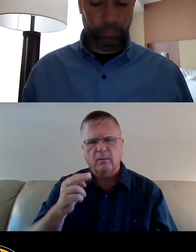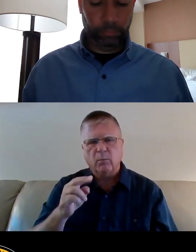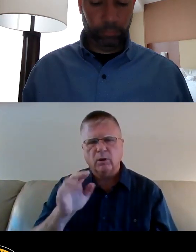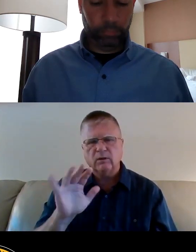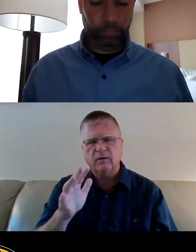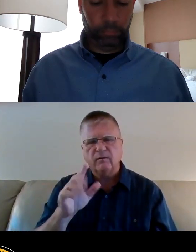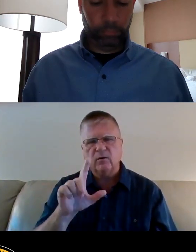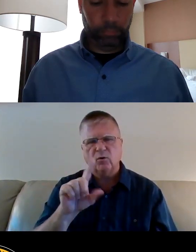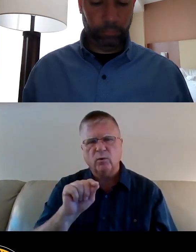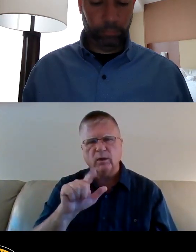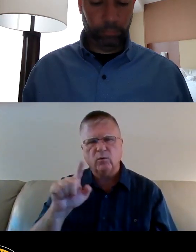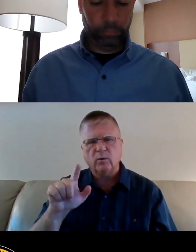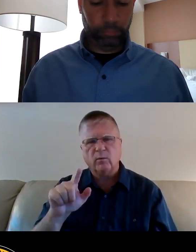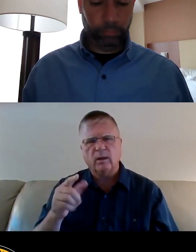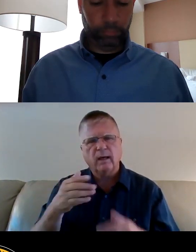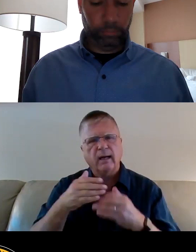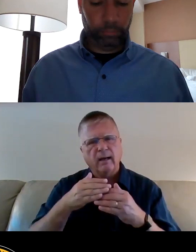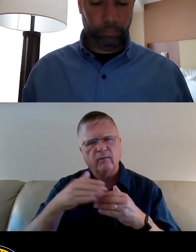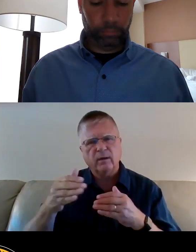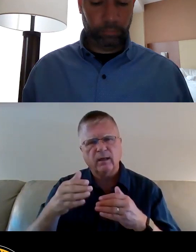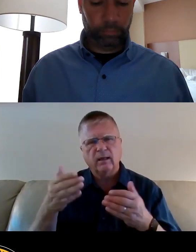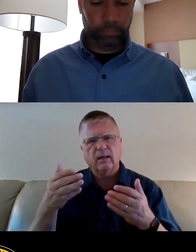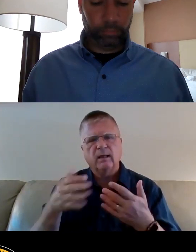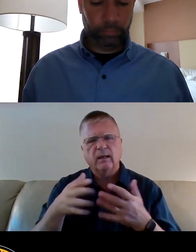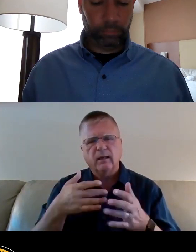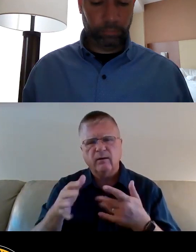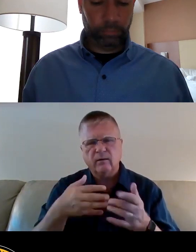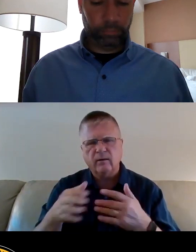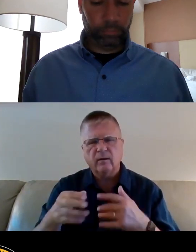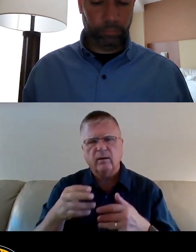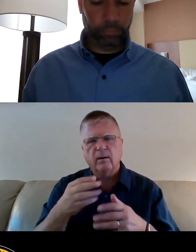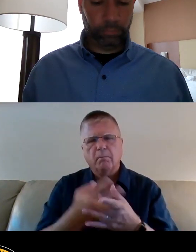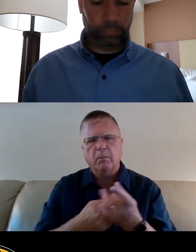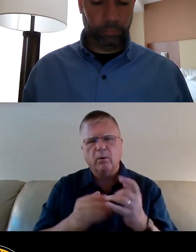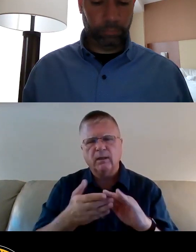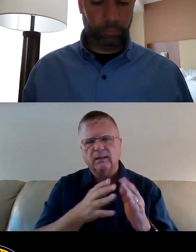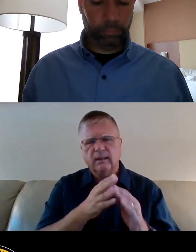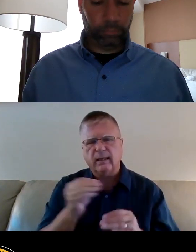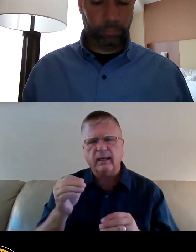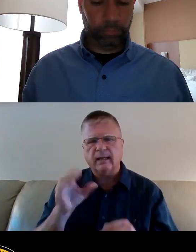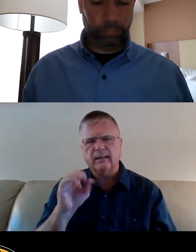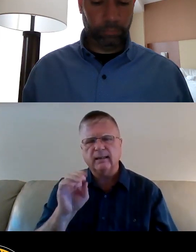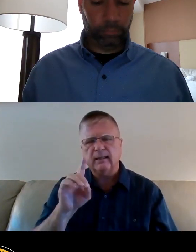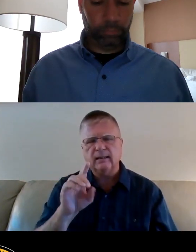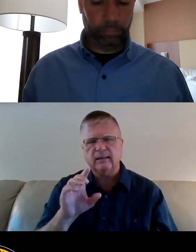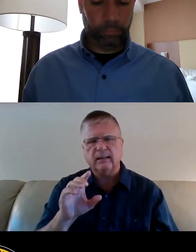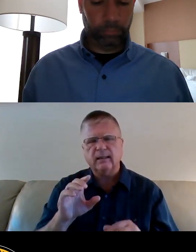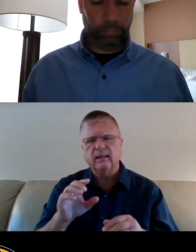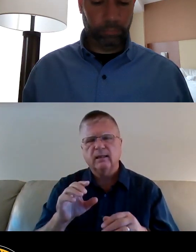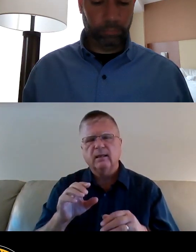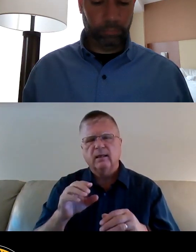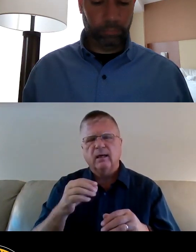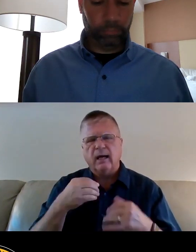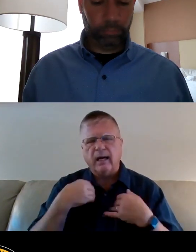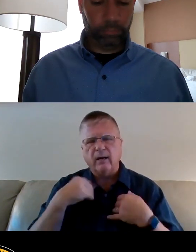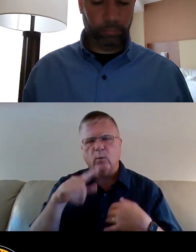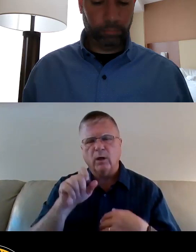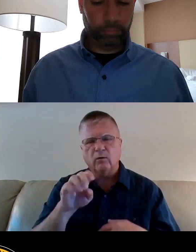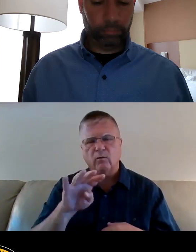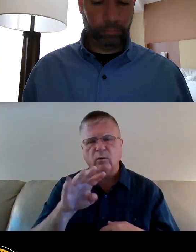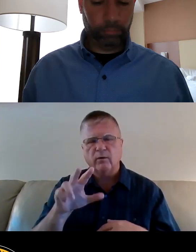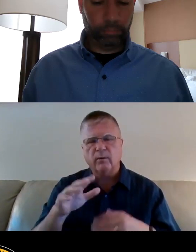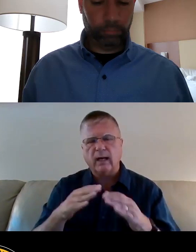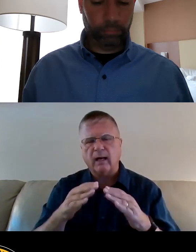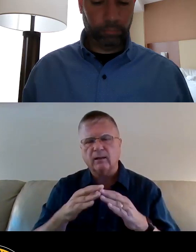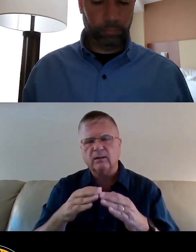Since then, despite both the city and CDC moratoriums being in effect, 143 households have had orders for possession issued in